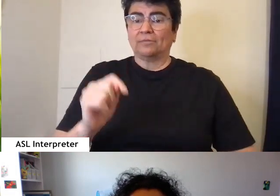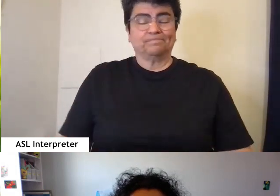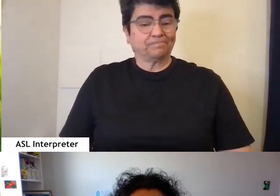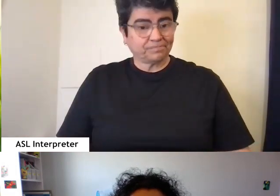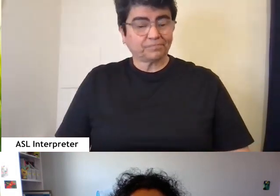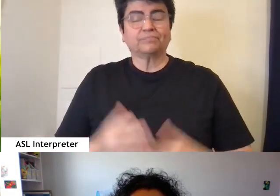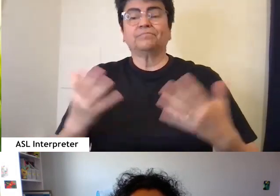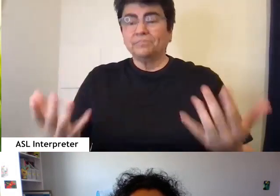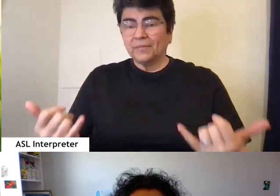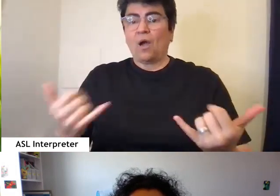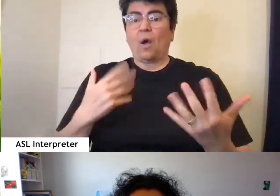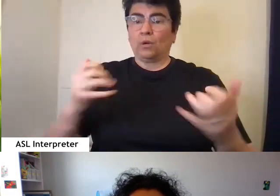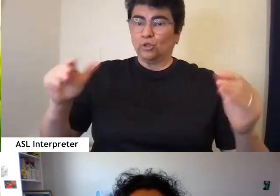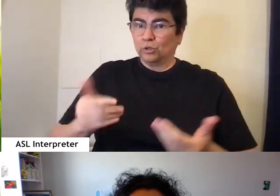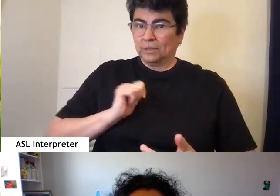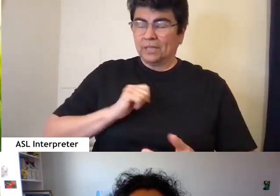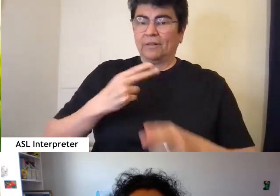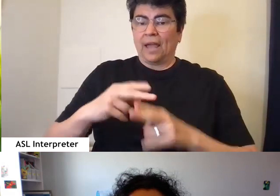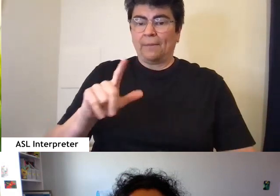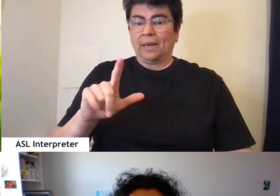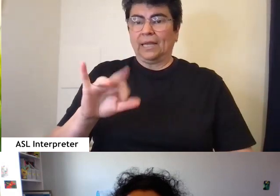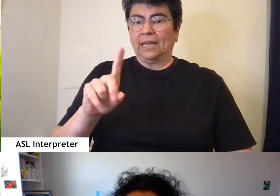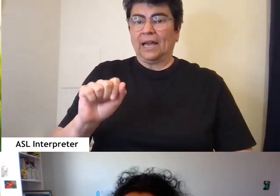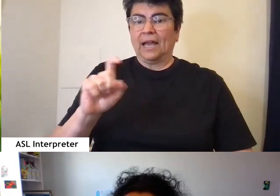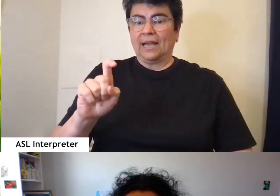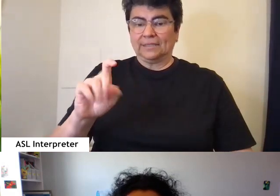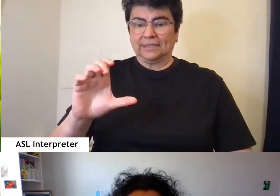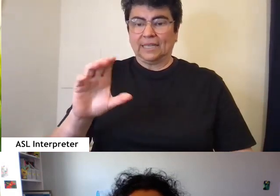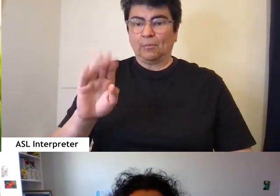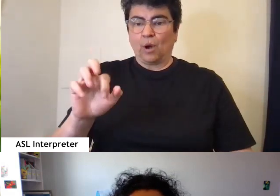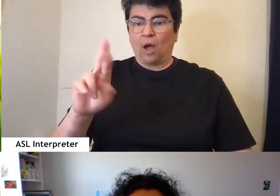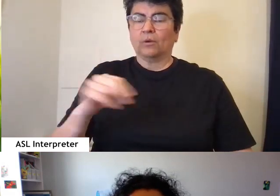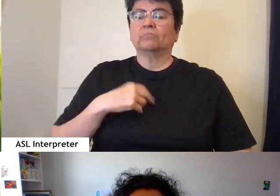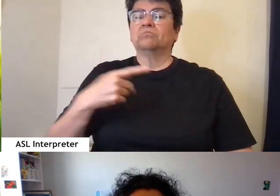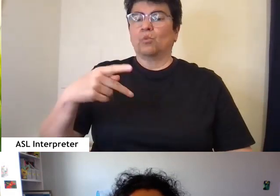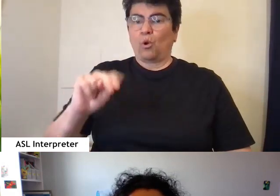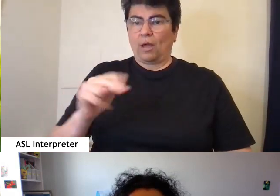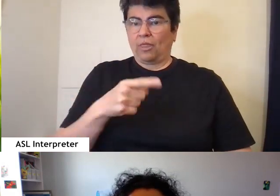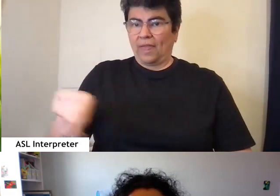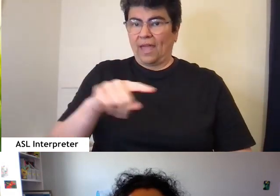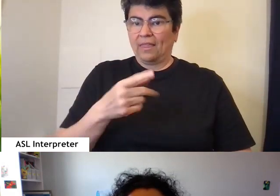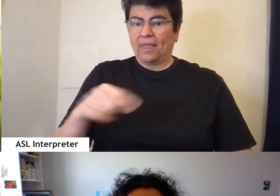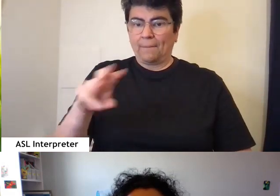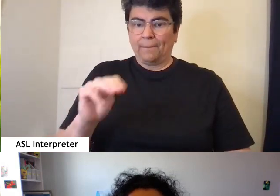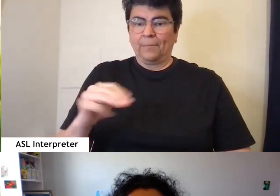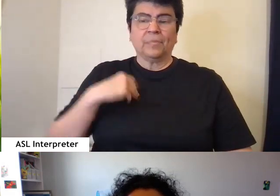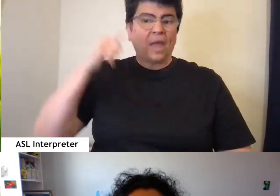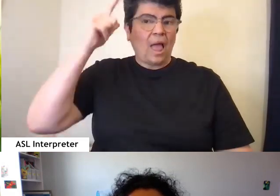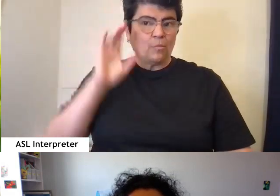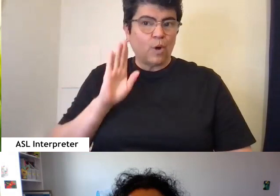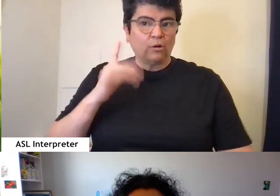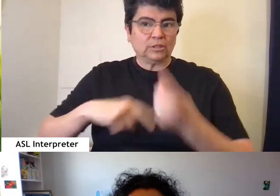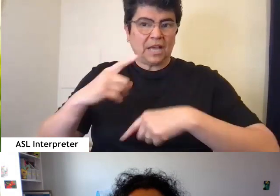let me introduce myself. My name is Lydia XC Brown, pronouns they them, sign name L Brown.